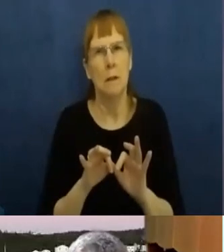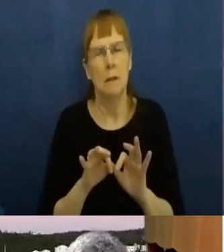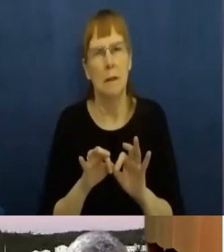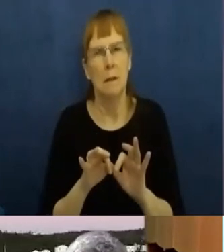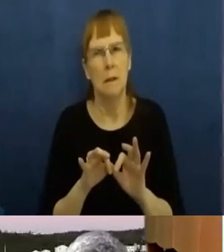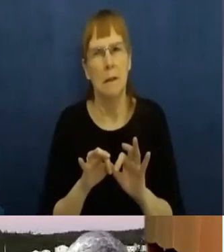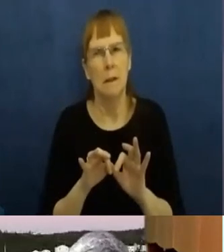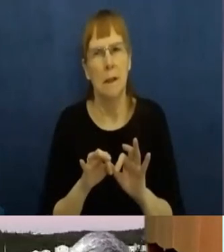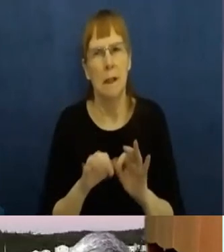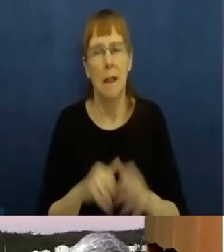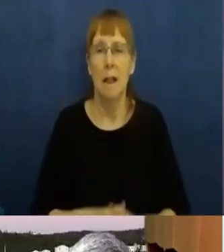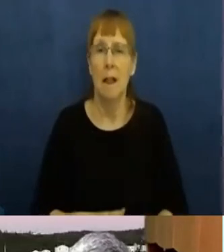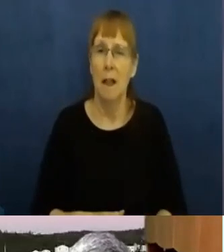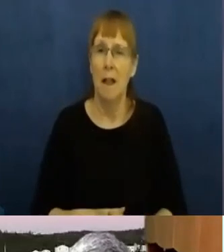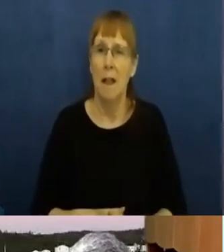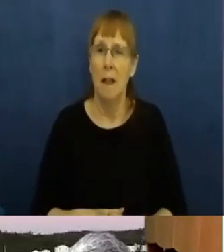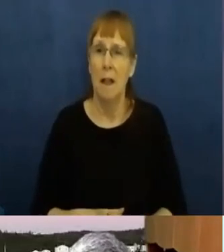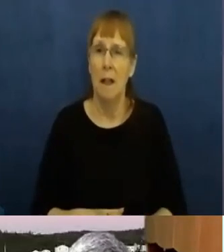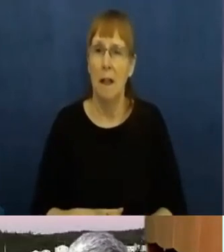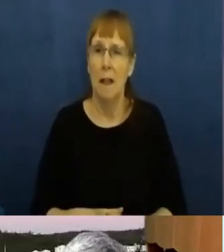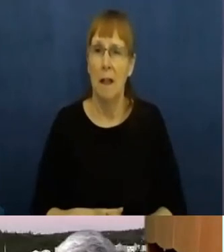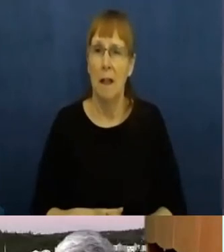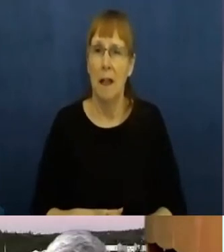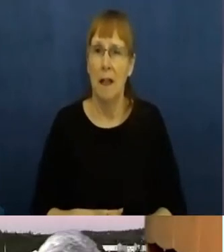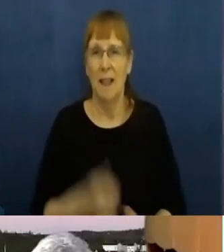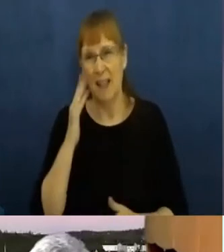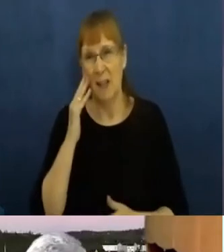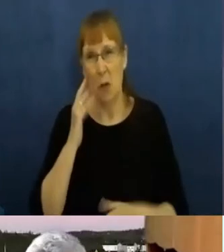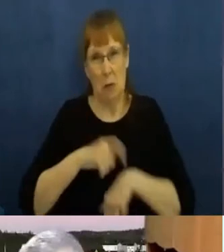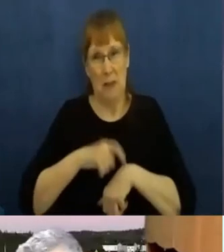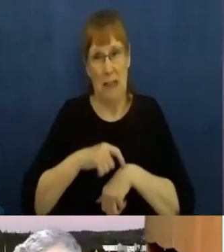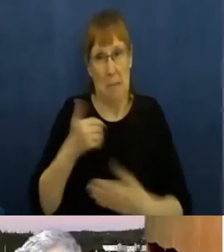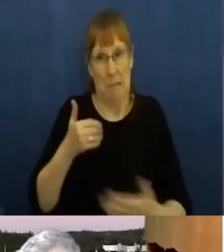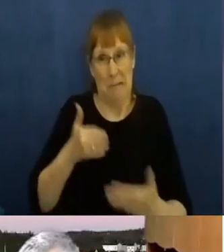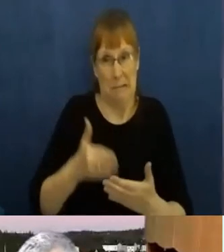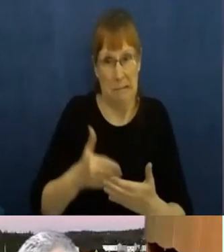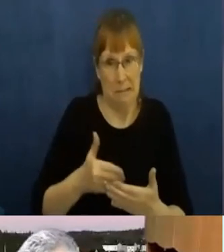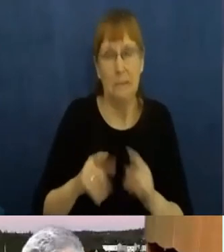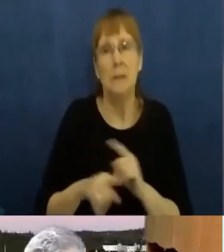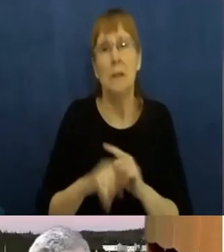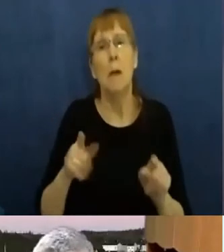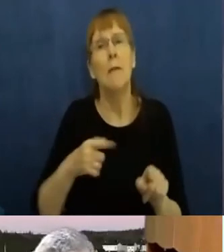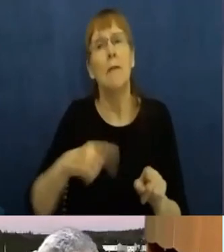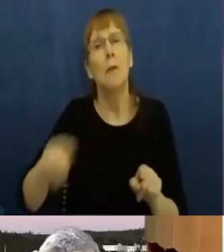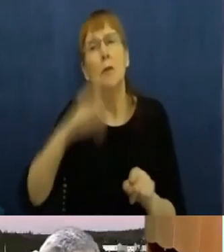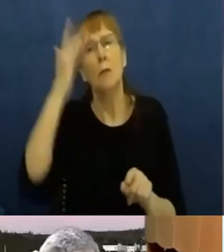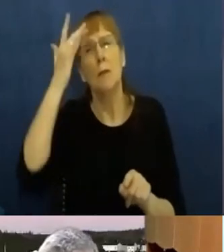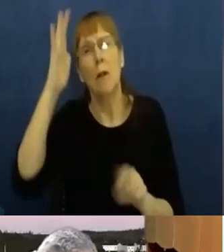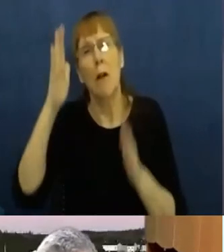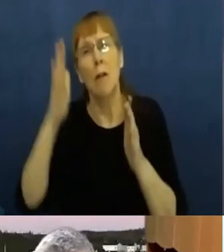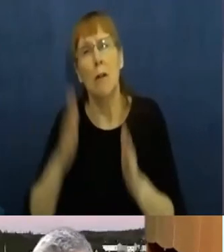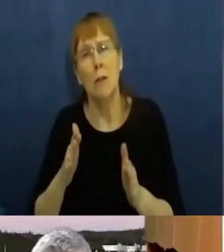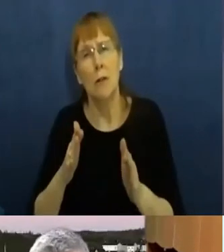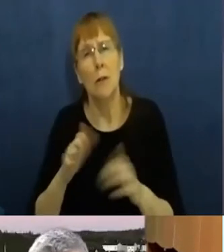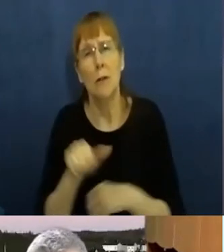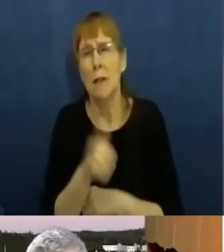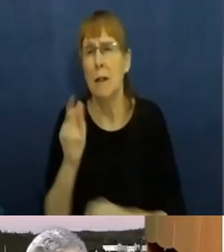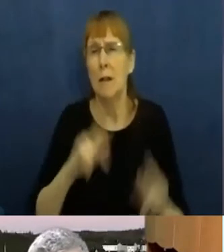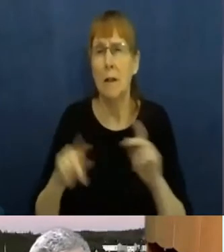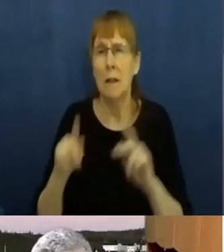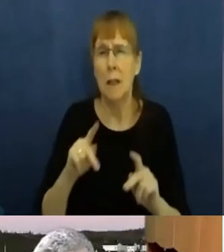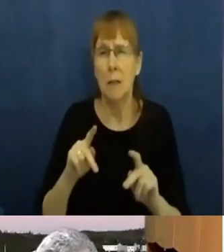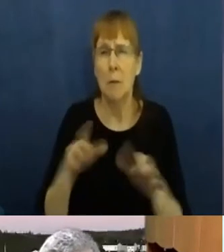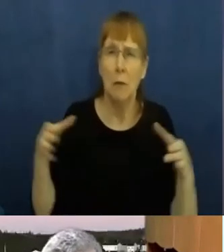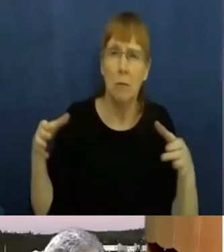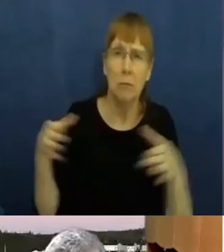acknowledging we're on a short time, I would just say for the scholars and others when they reconvene with their